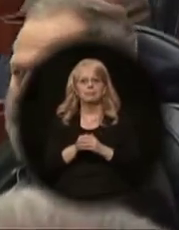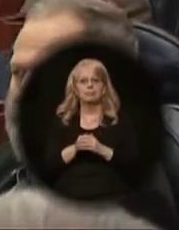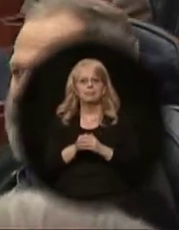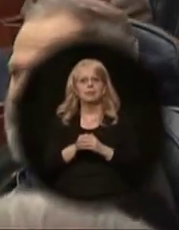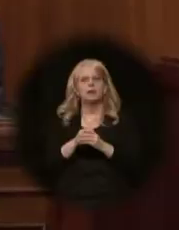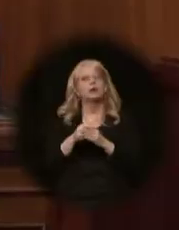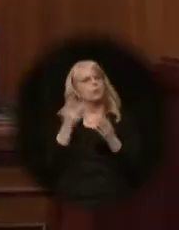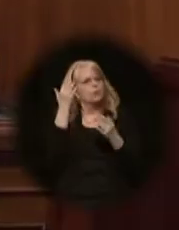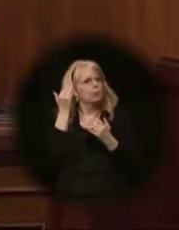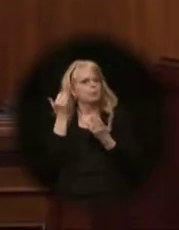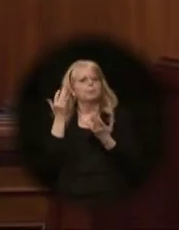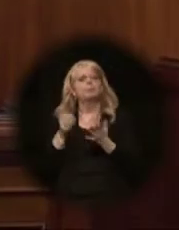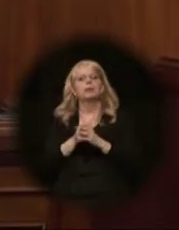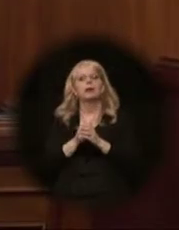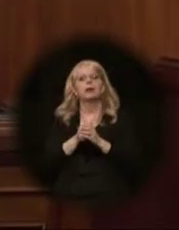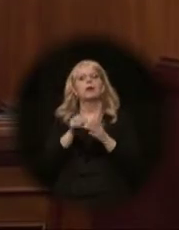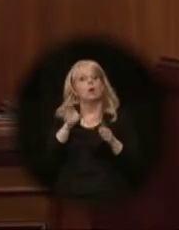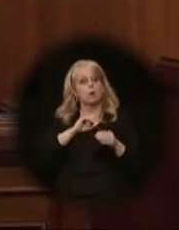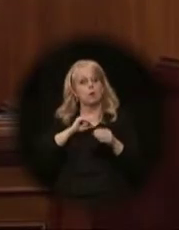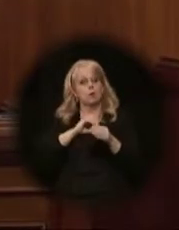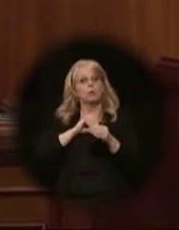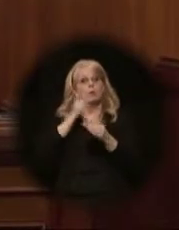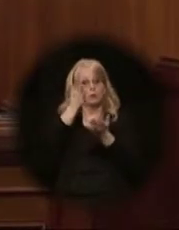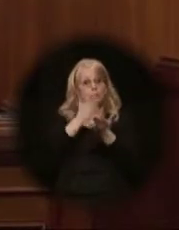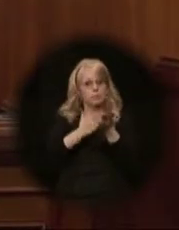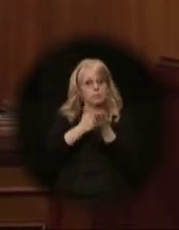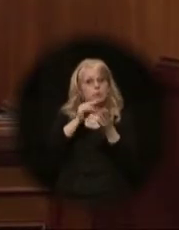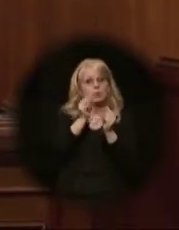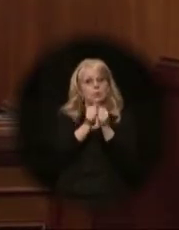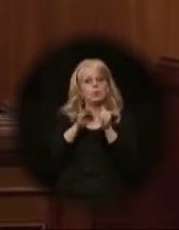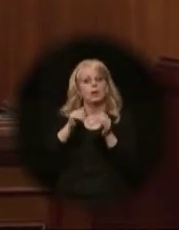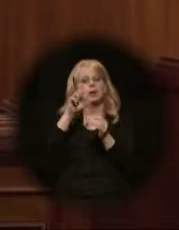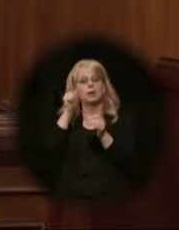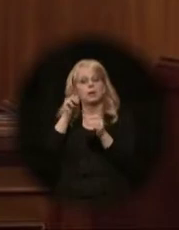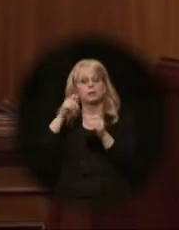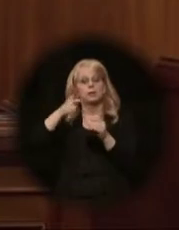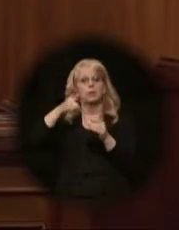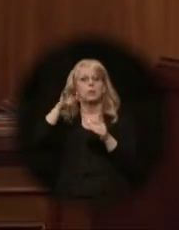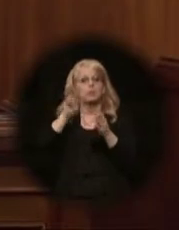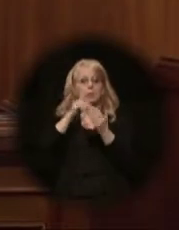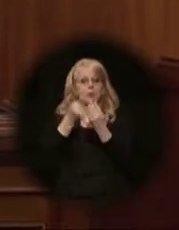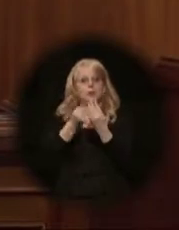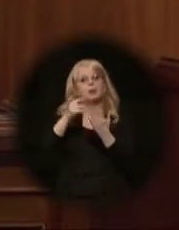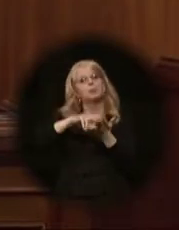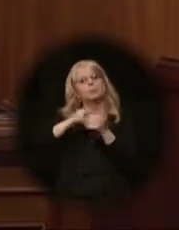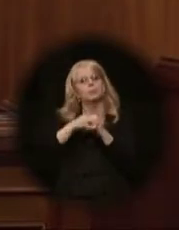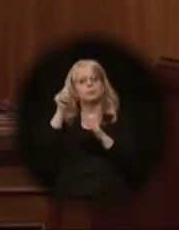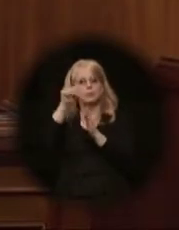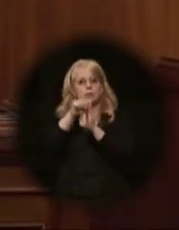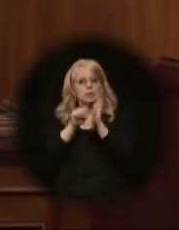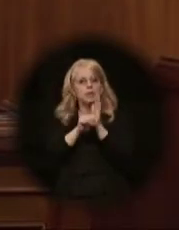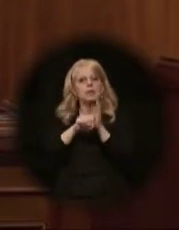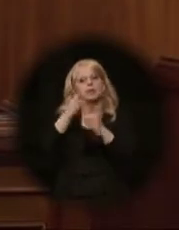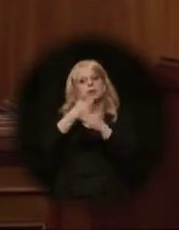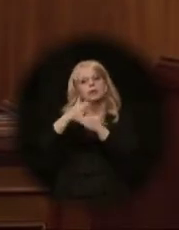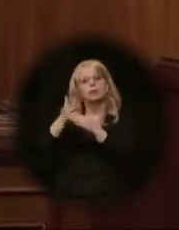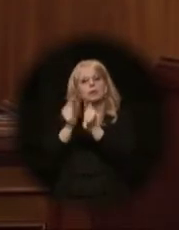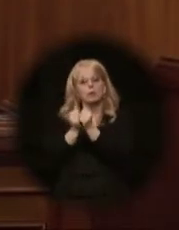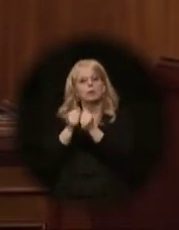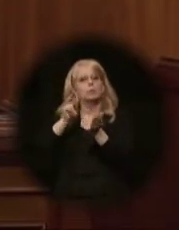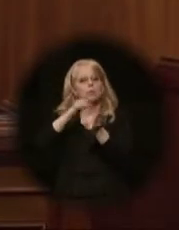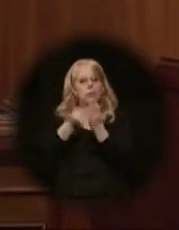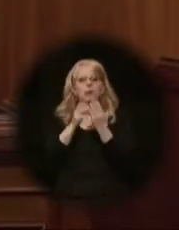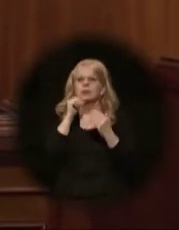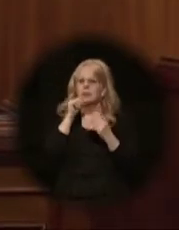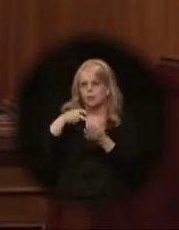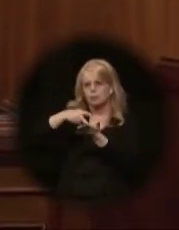Here's why. Ownership or participation in the Alaska LNG project means the state shares in the profits of the project rather than